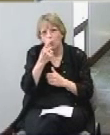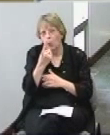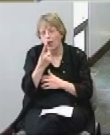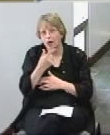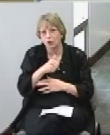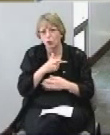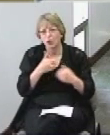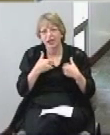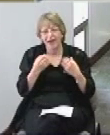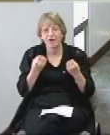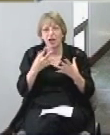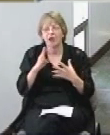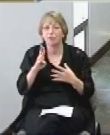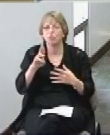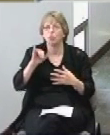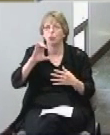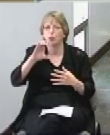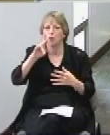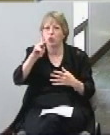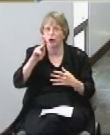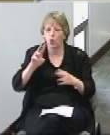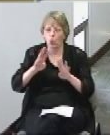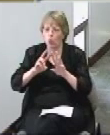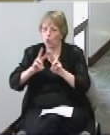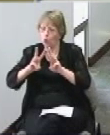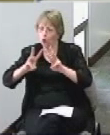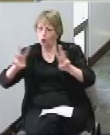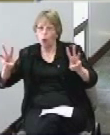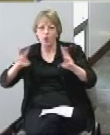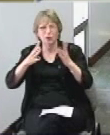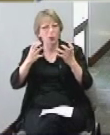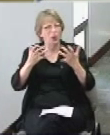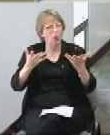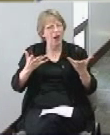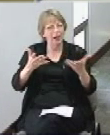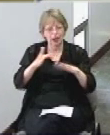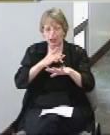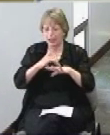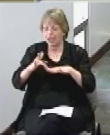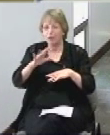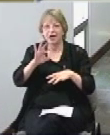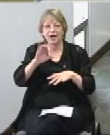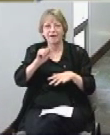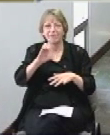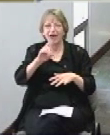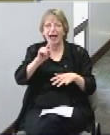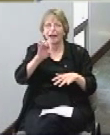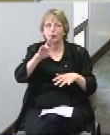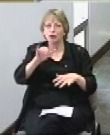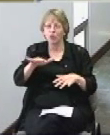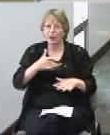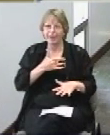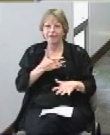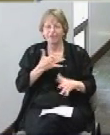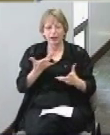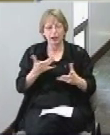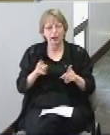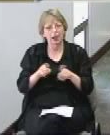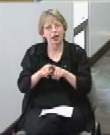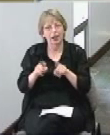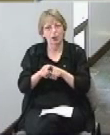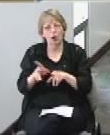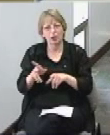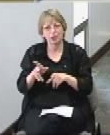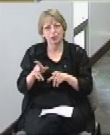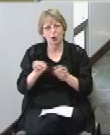going to have a lot of brick walls we're trying to get kind of an abandoned factory feel and then we're also going to have a number of glass